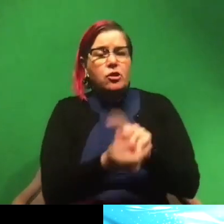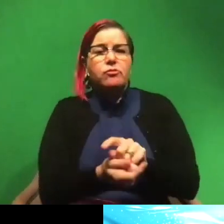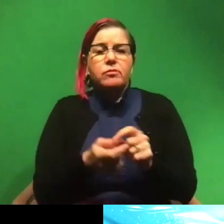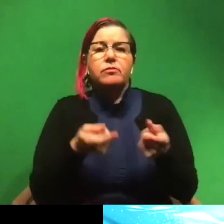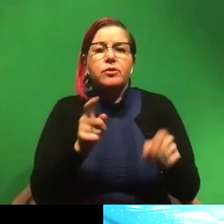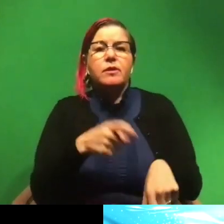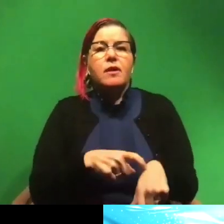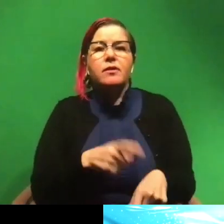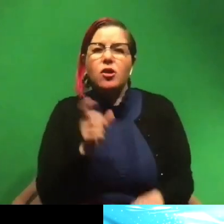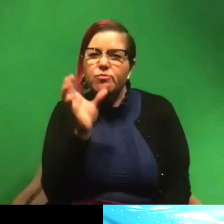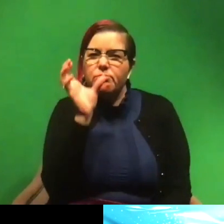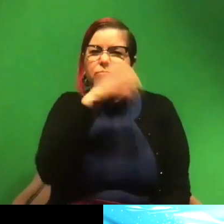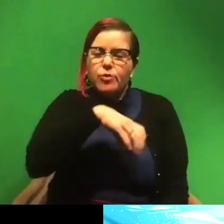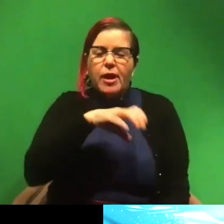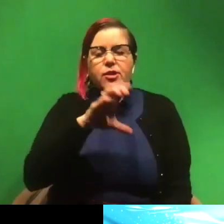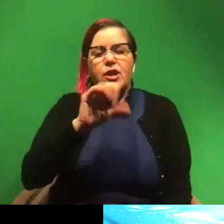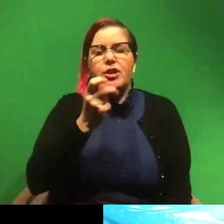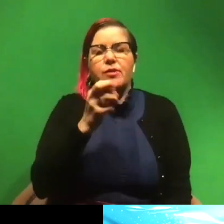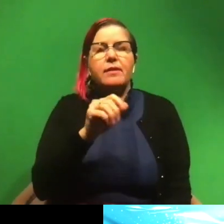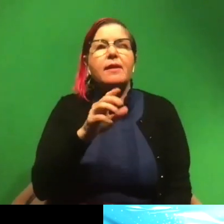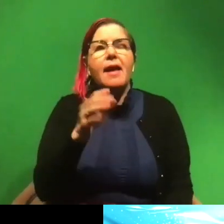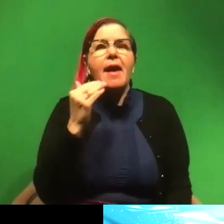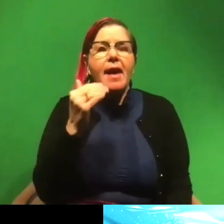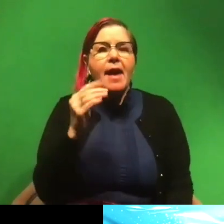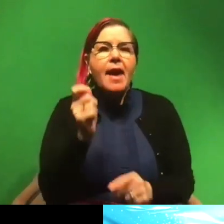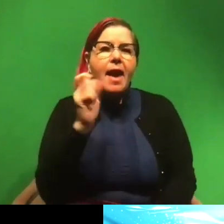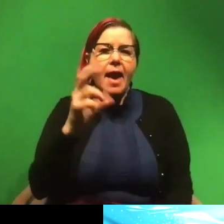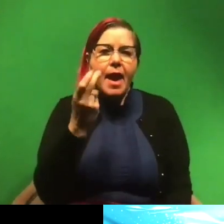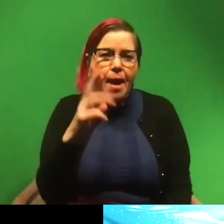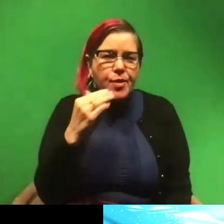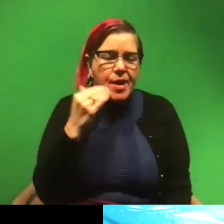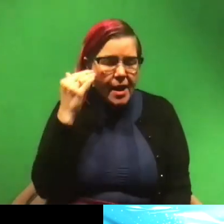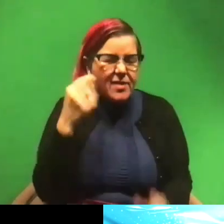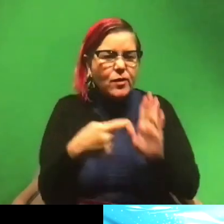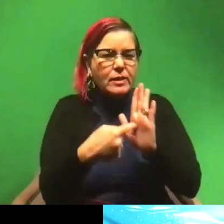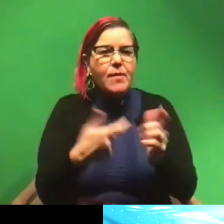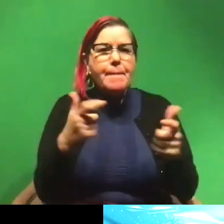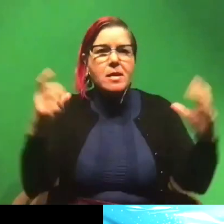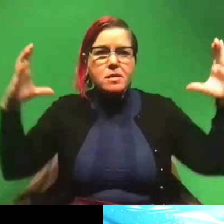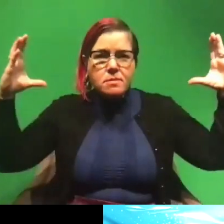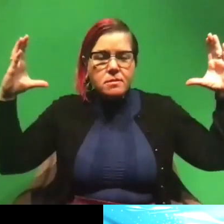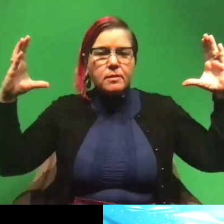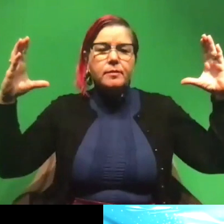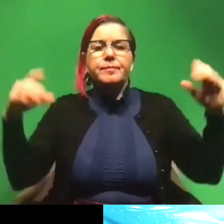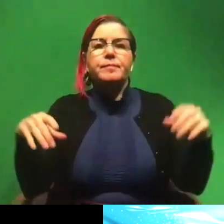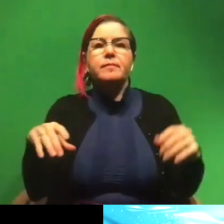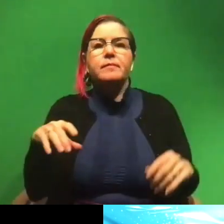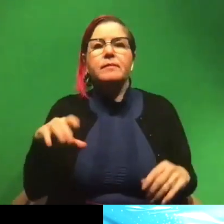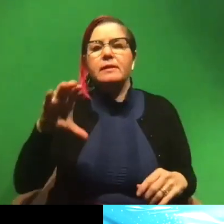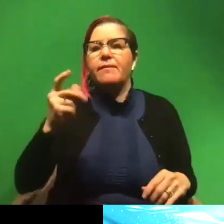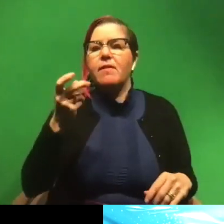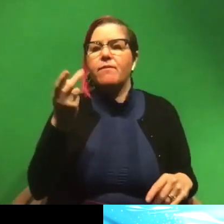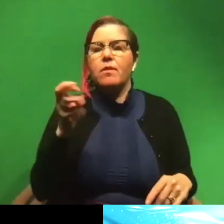call them bizarre chondrichthians. So hammerheads, for example, have the big wide heads that are called cephalofoils.